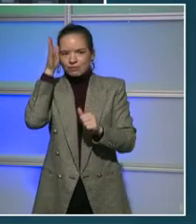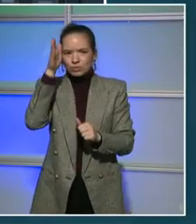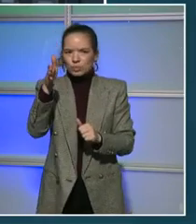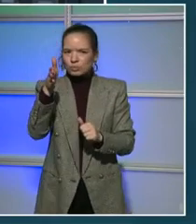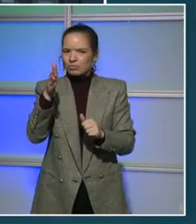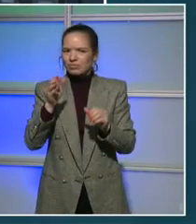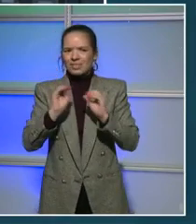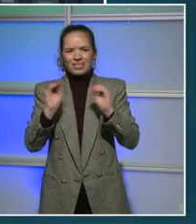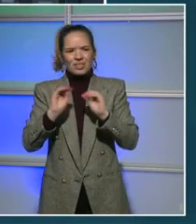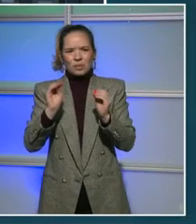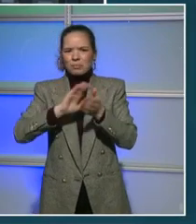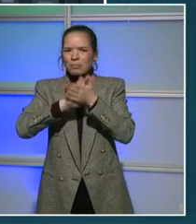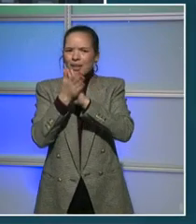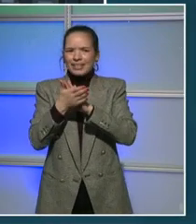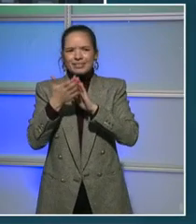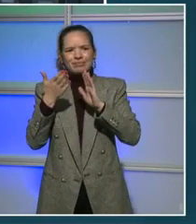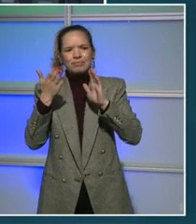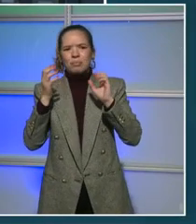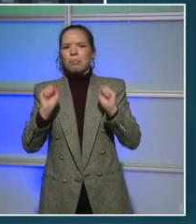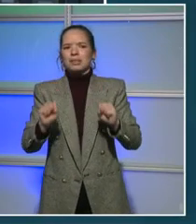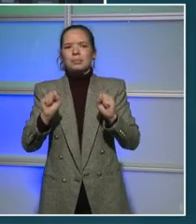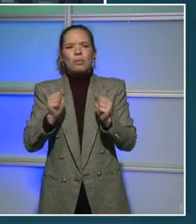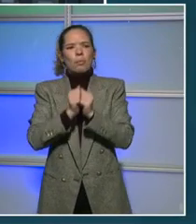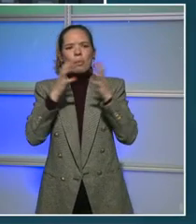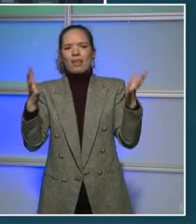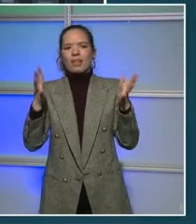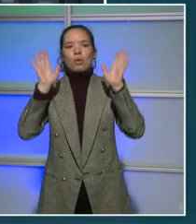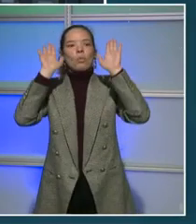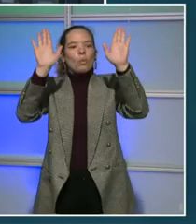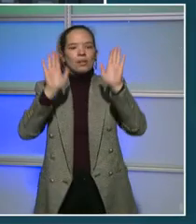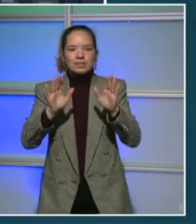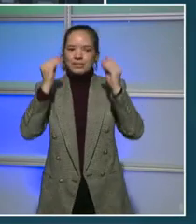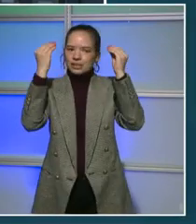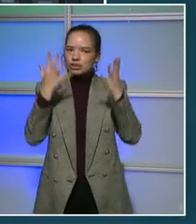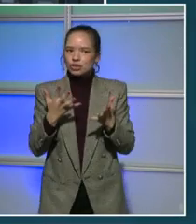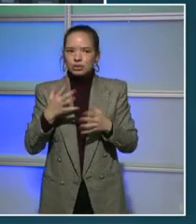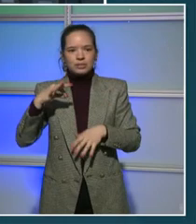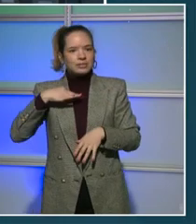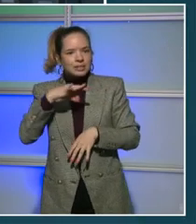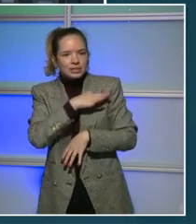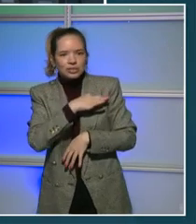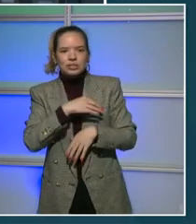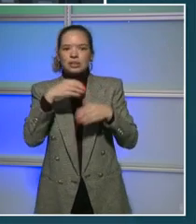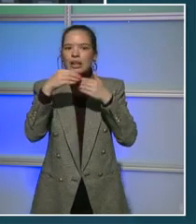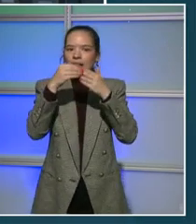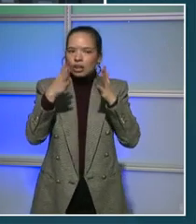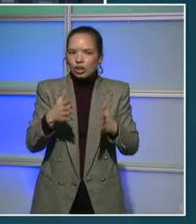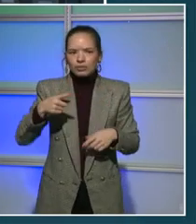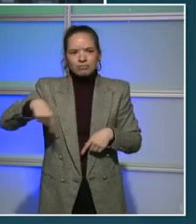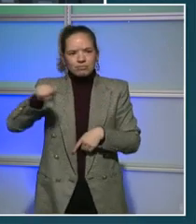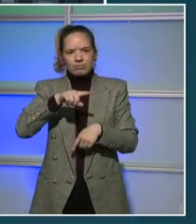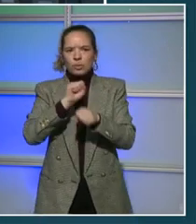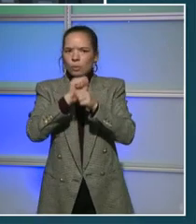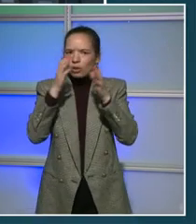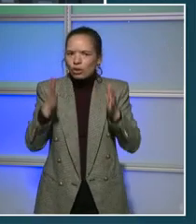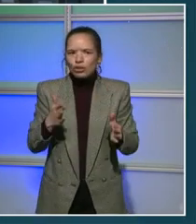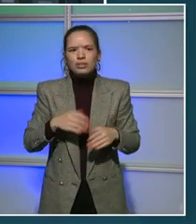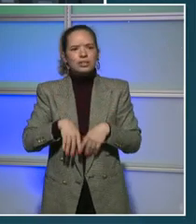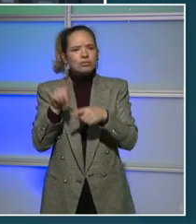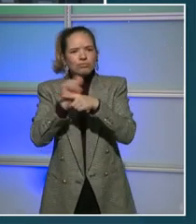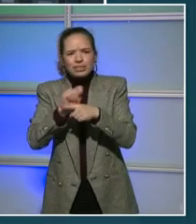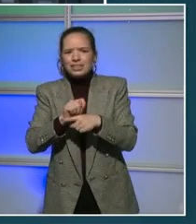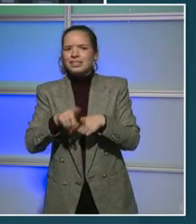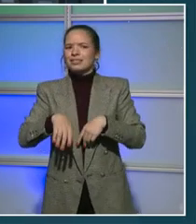teachers, educators, support staff, school leaders, and workforce trainers. We honor them and thank them.